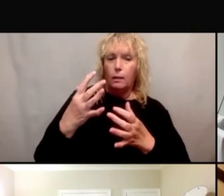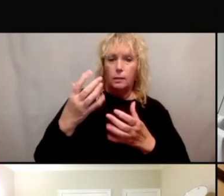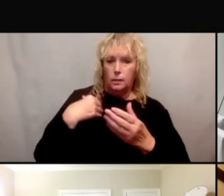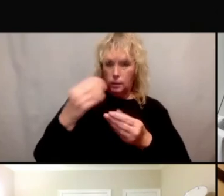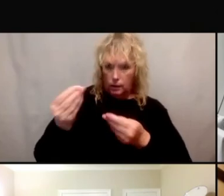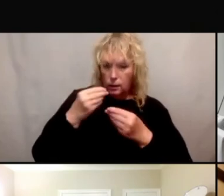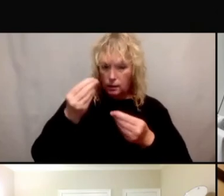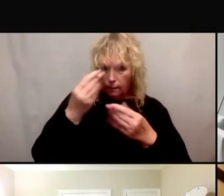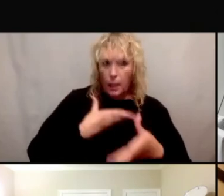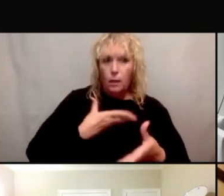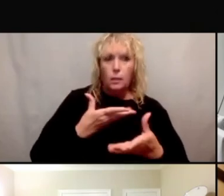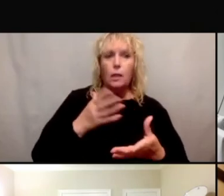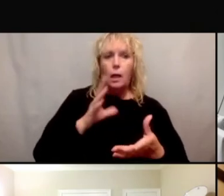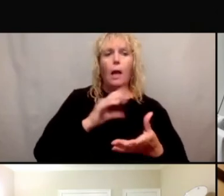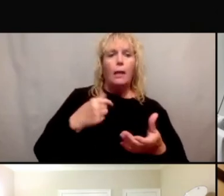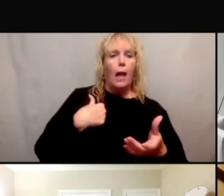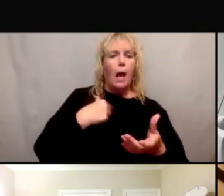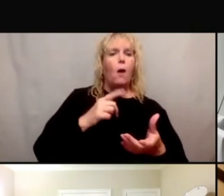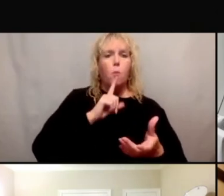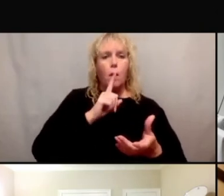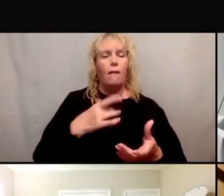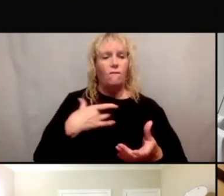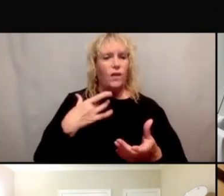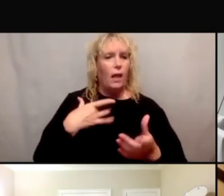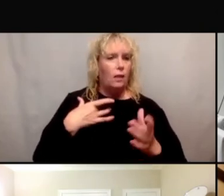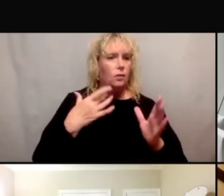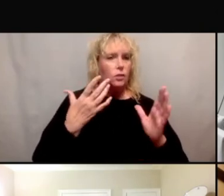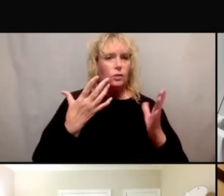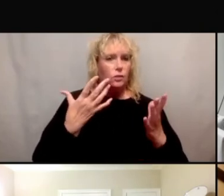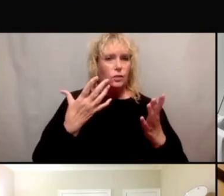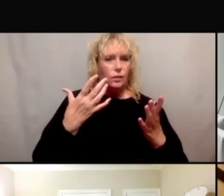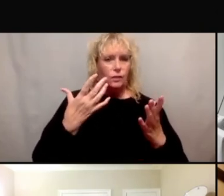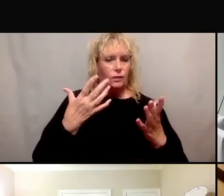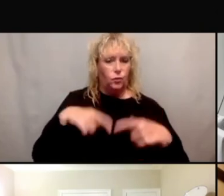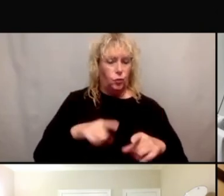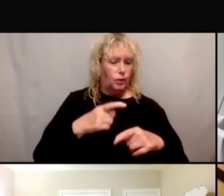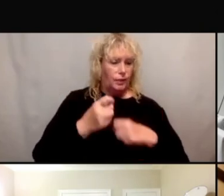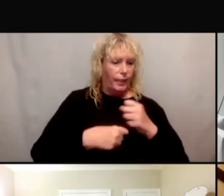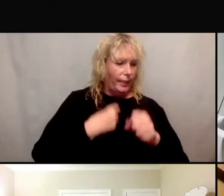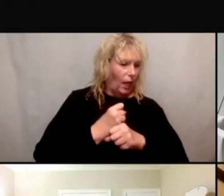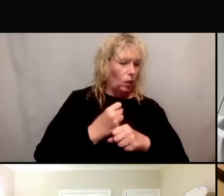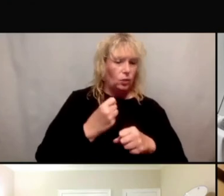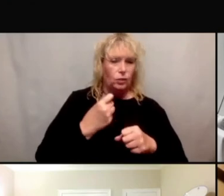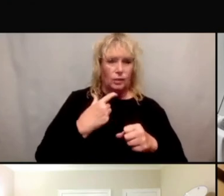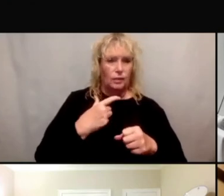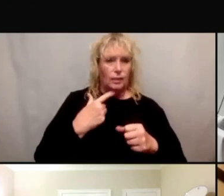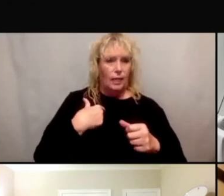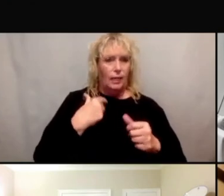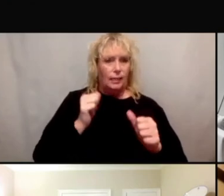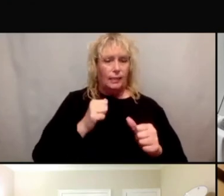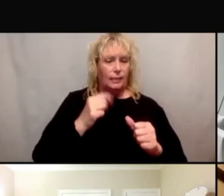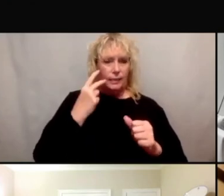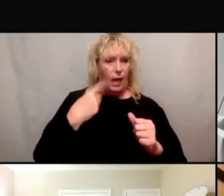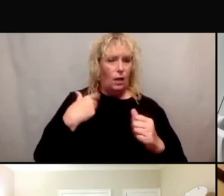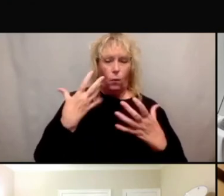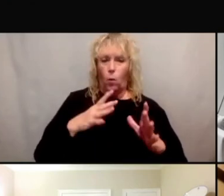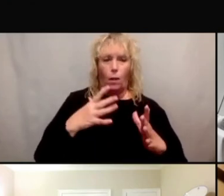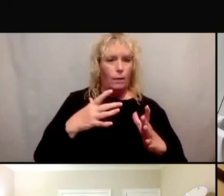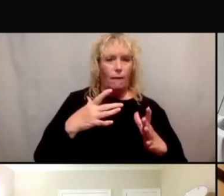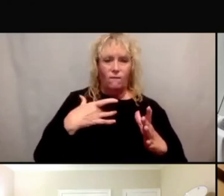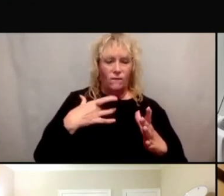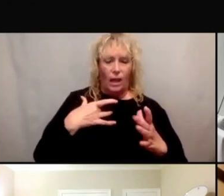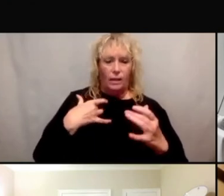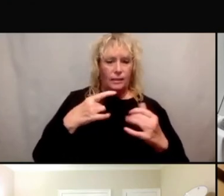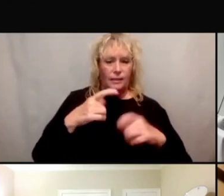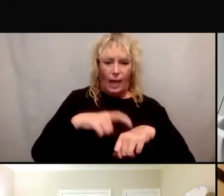And, you know, I, I've really shifted over the years now to be able to see it less as a setback to the timeline. I build in